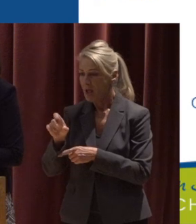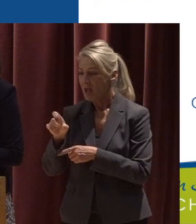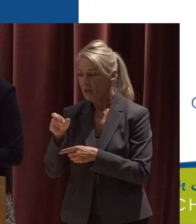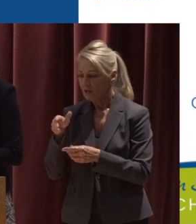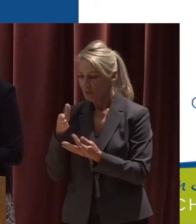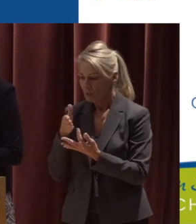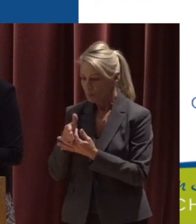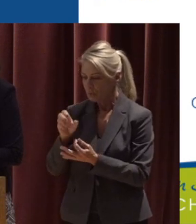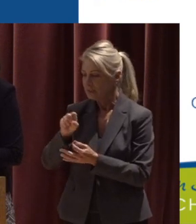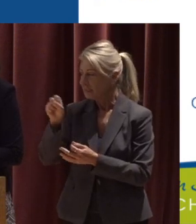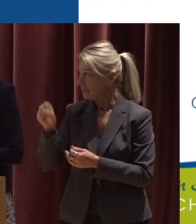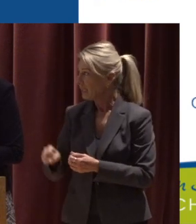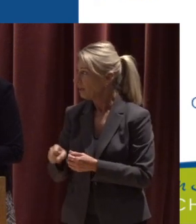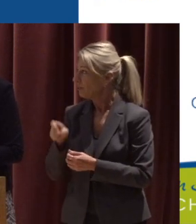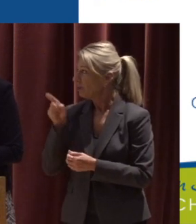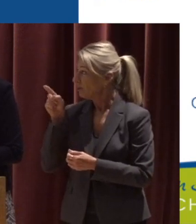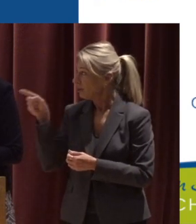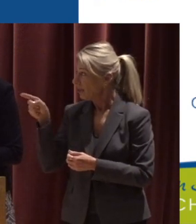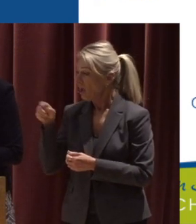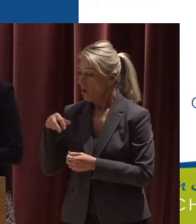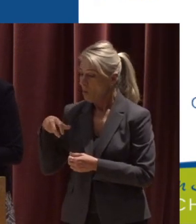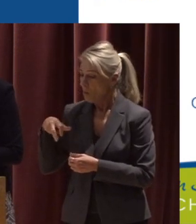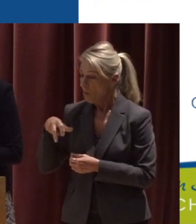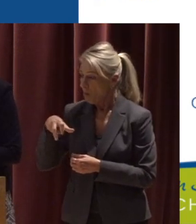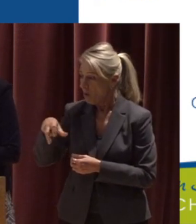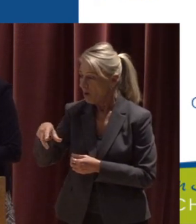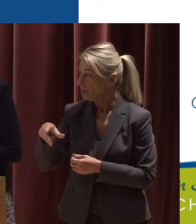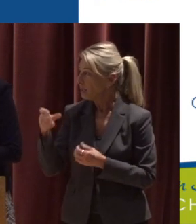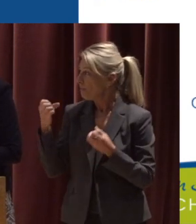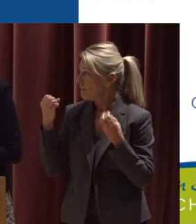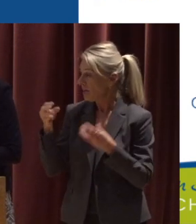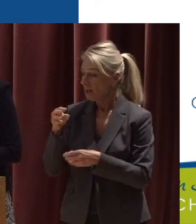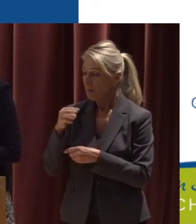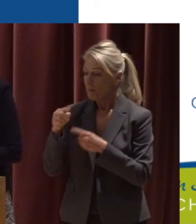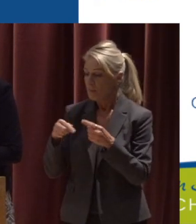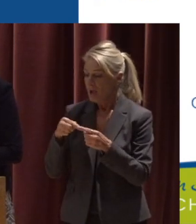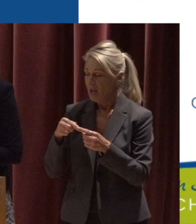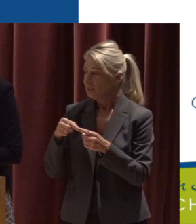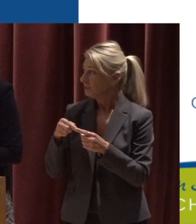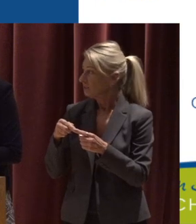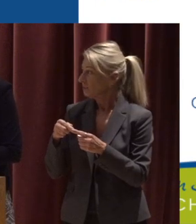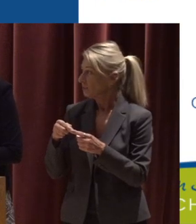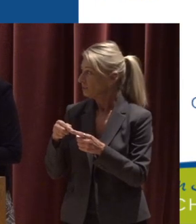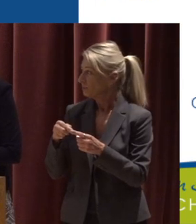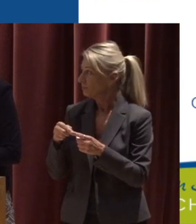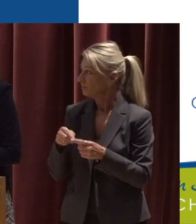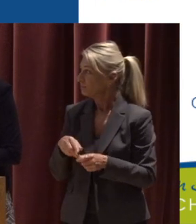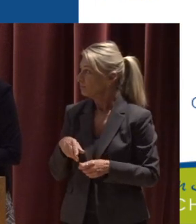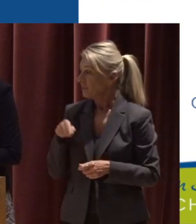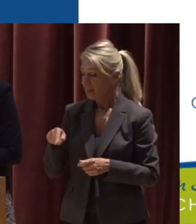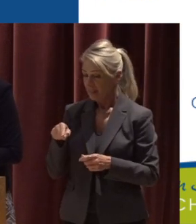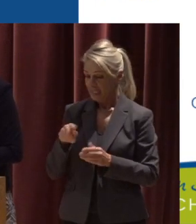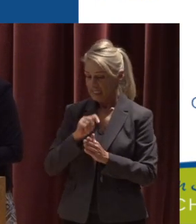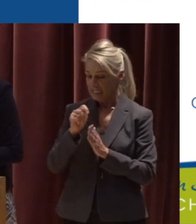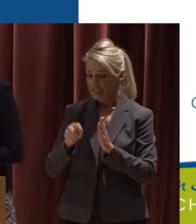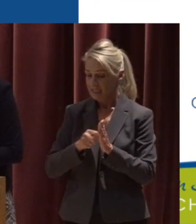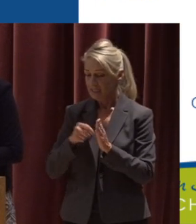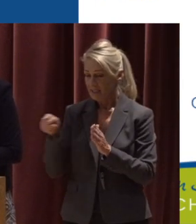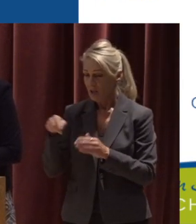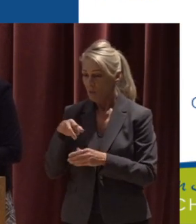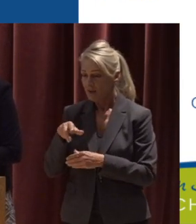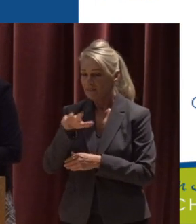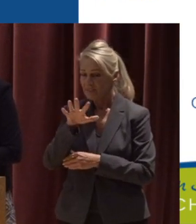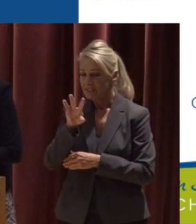Stream crew walks roughly this many miles in each one of the creeks This season the stream crew walked